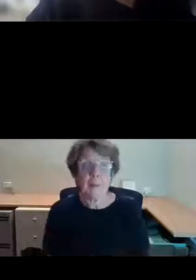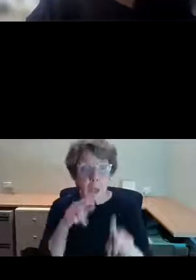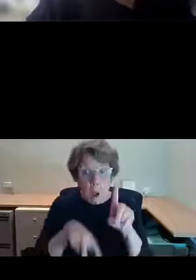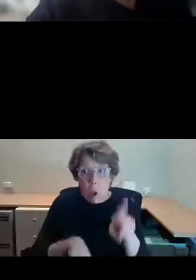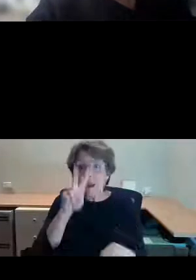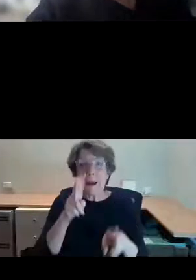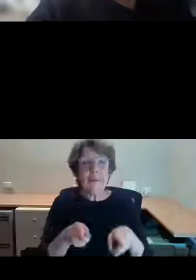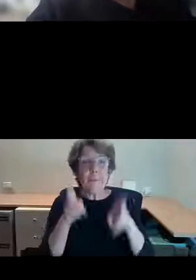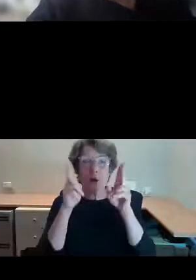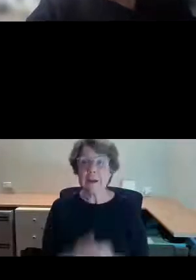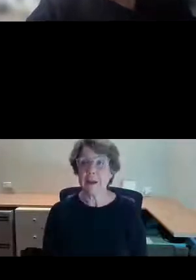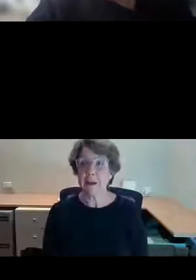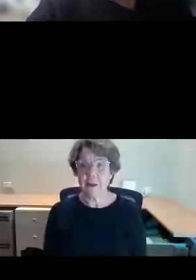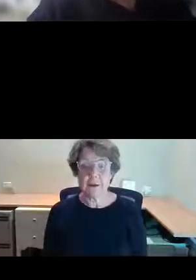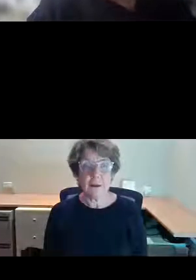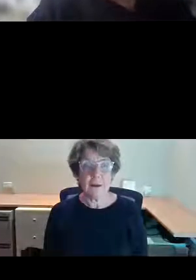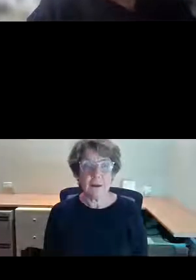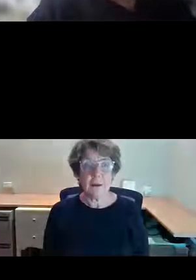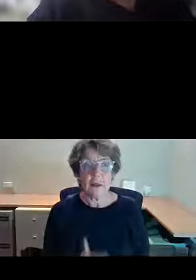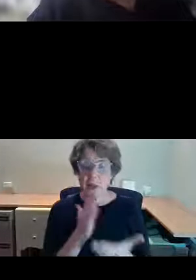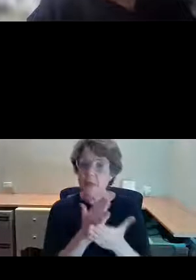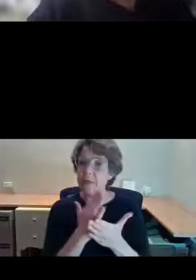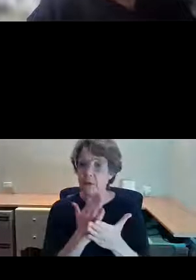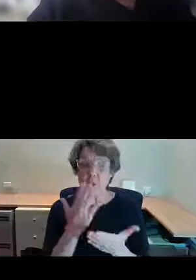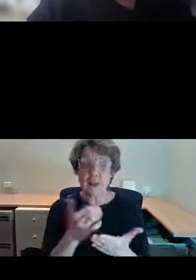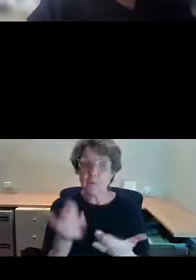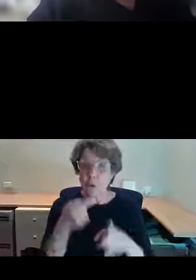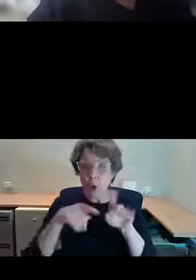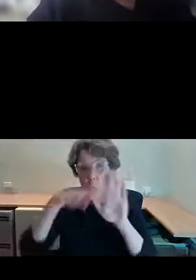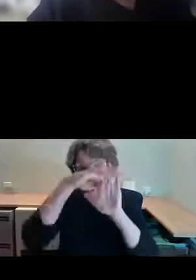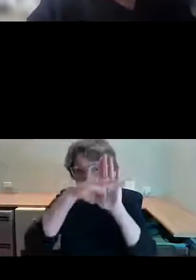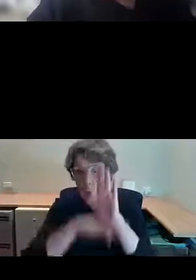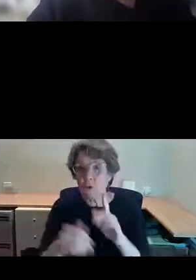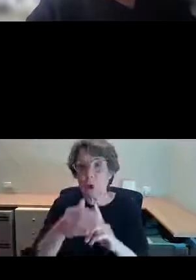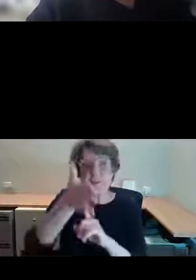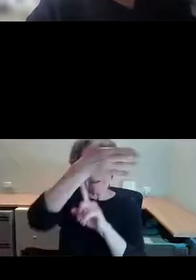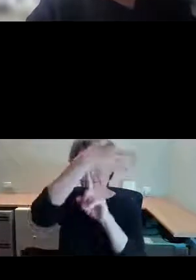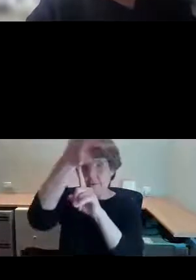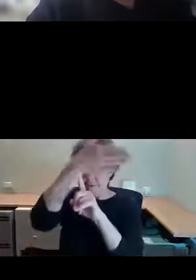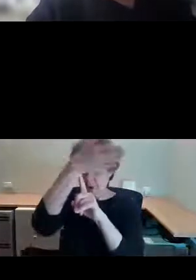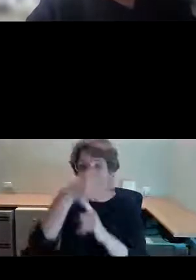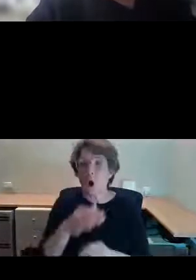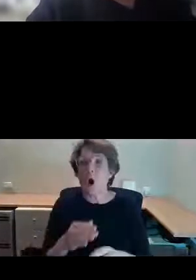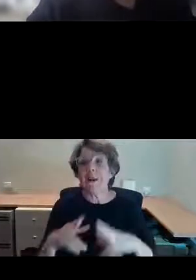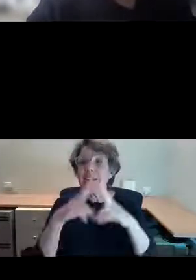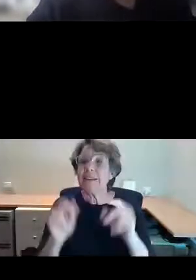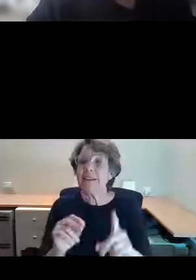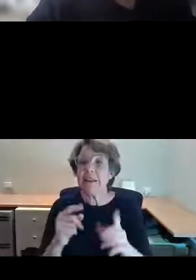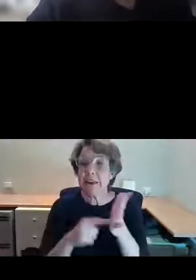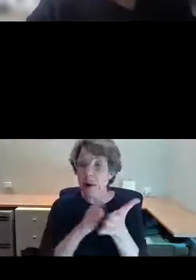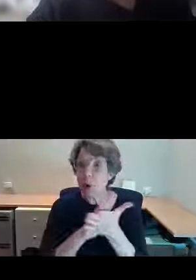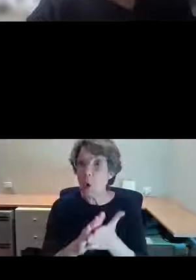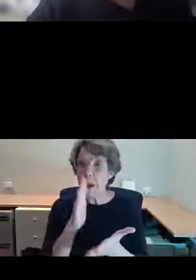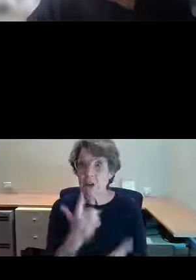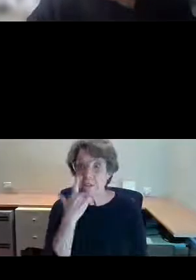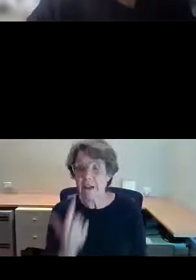there's a very definite protocol to the flying of flags on Sydney Town Hall. And we found that out during the Olympics when